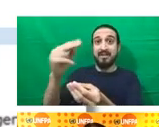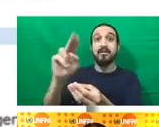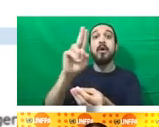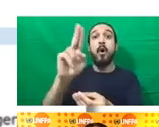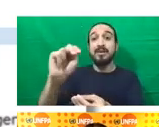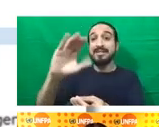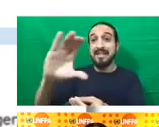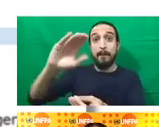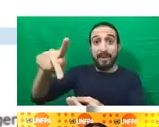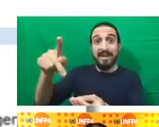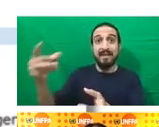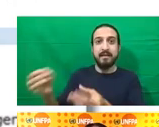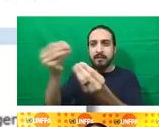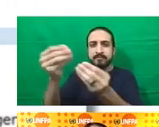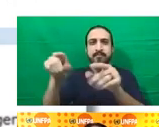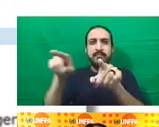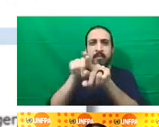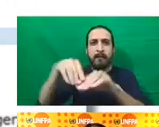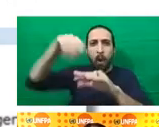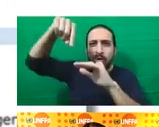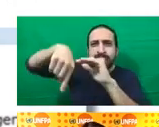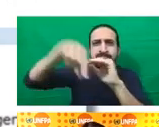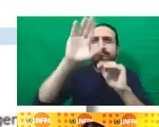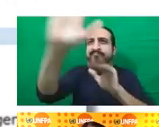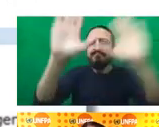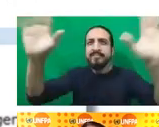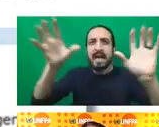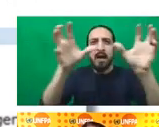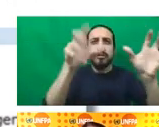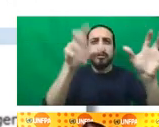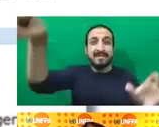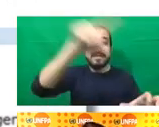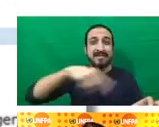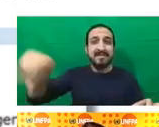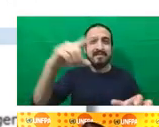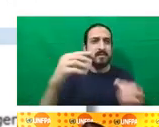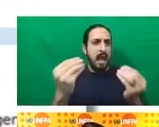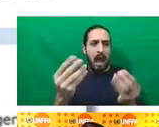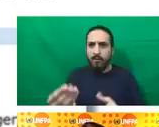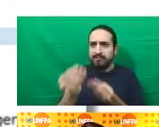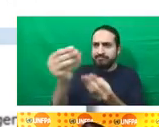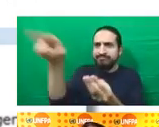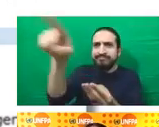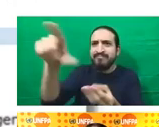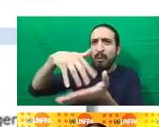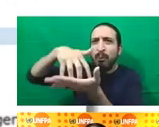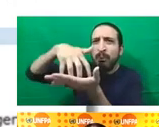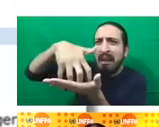some recommendation and support the review process. And what we found that there is a gap in terms of